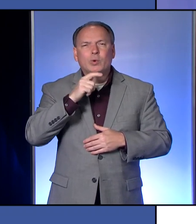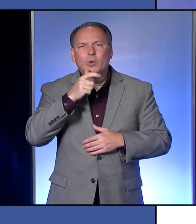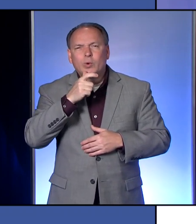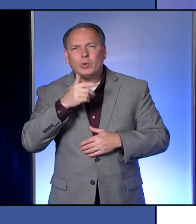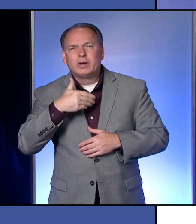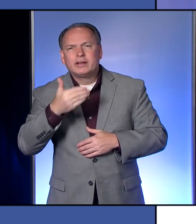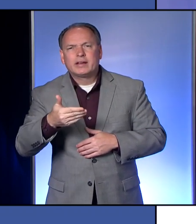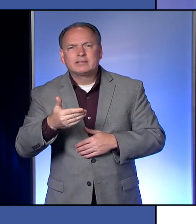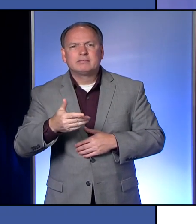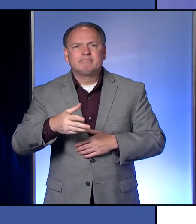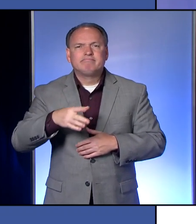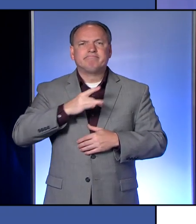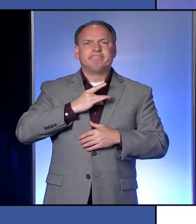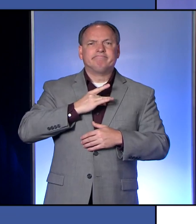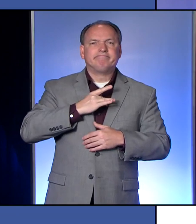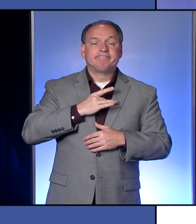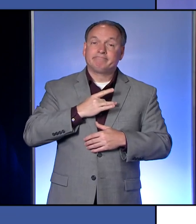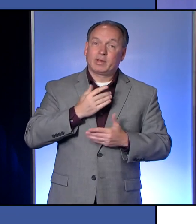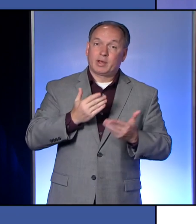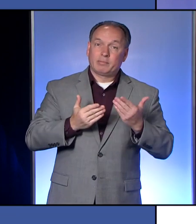the next host could be you.